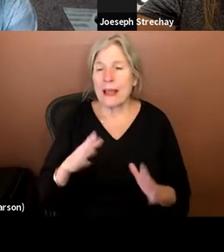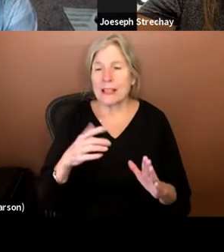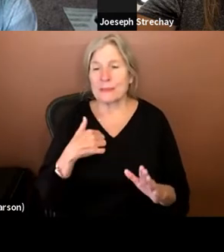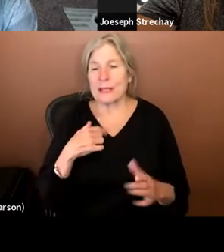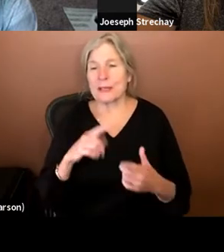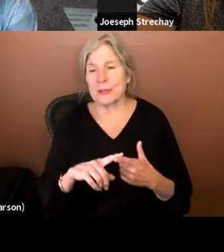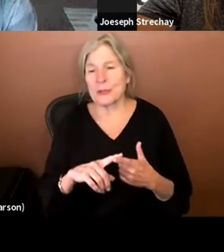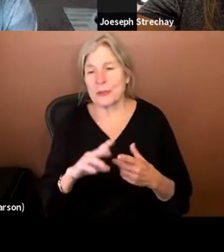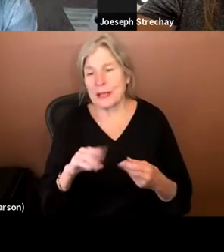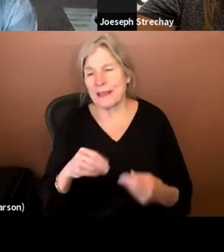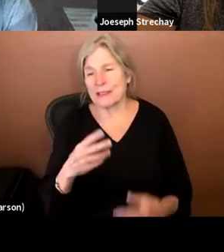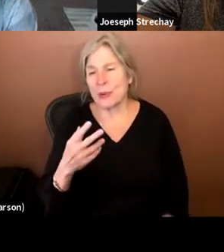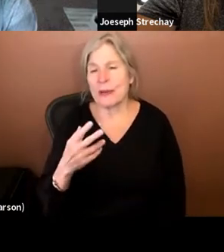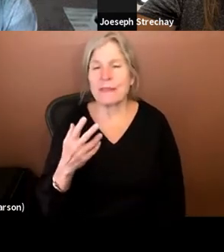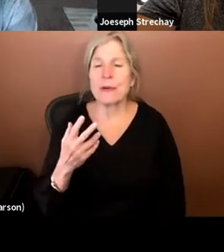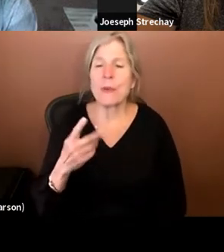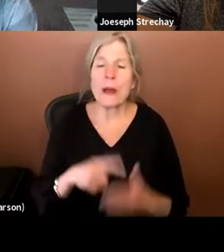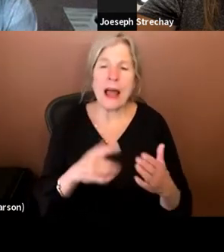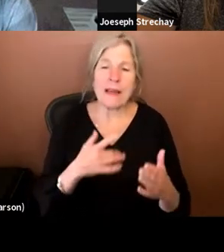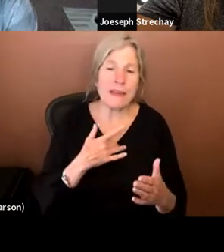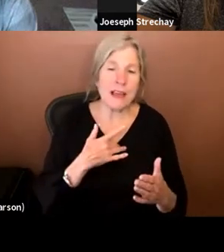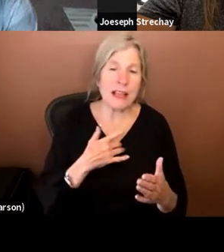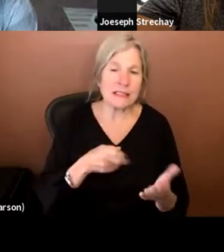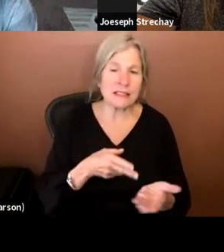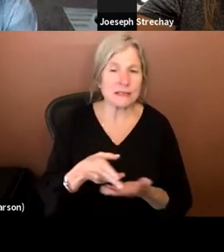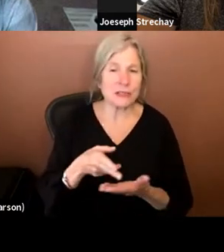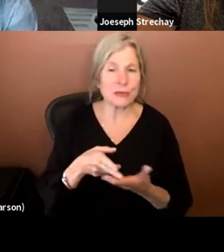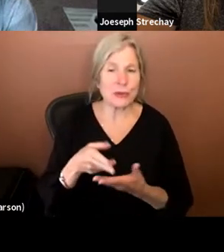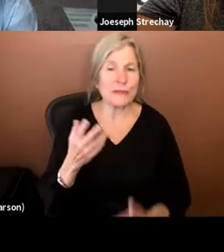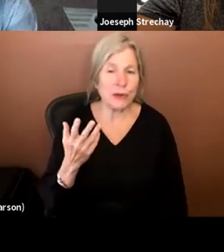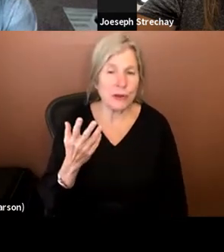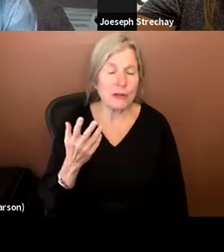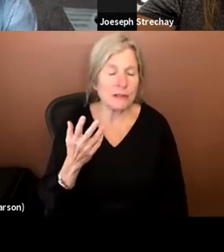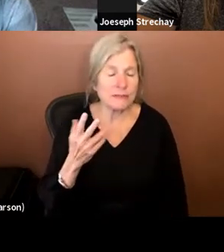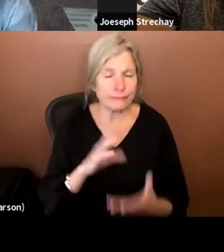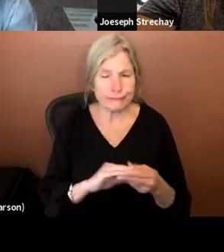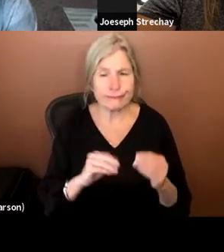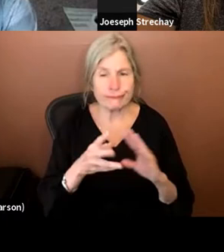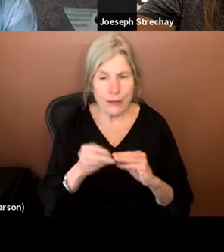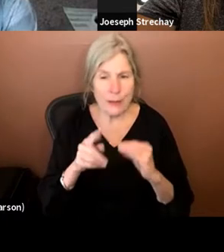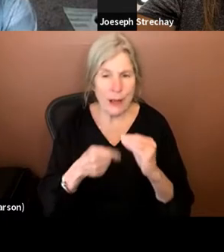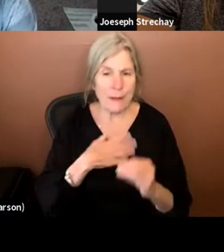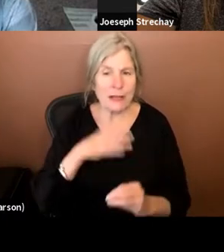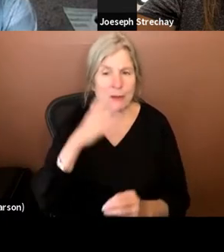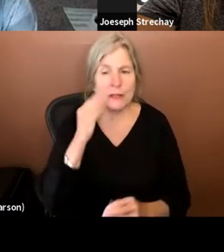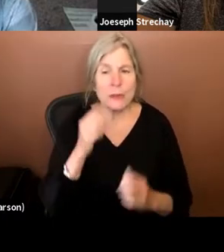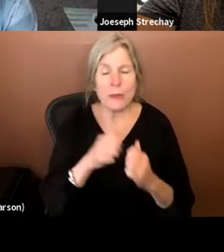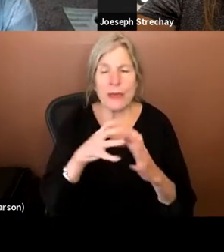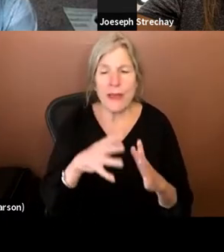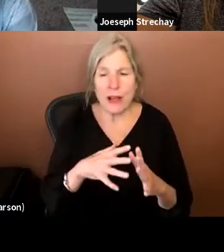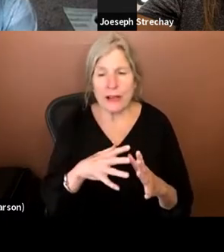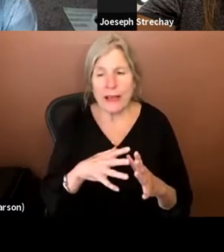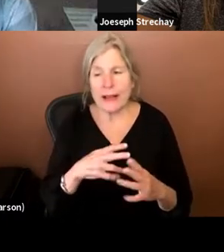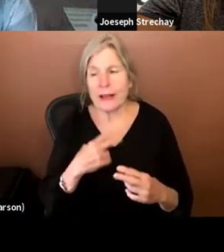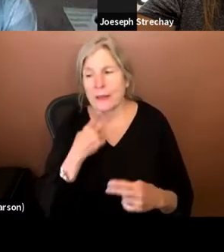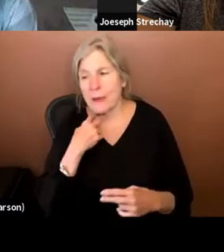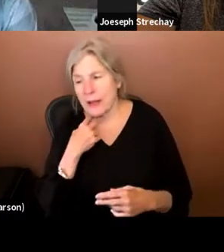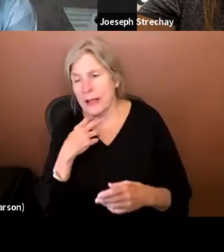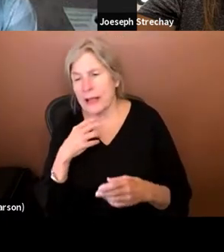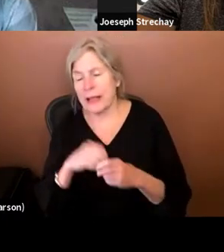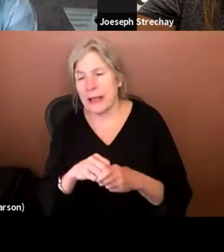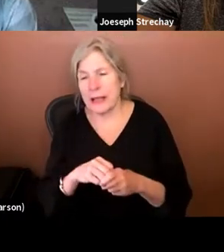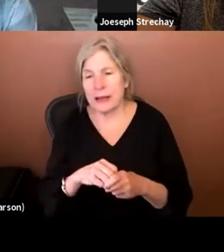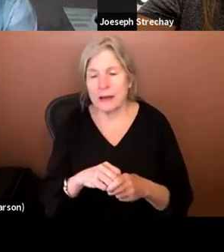me to, to give sort of what I feel is a truthful, um, account of my experience without getting bogged down in blind